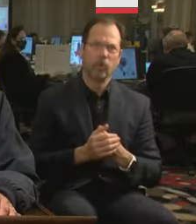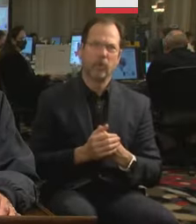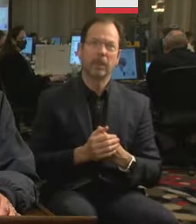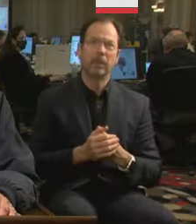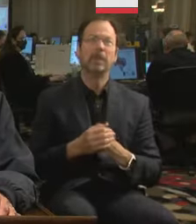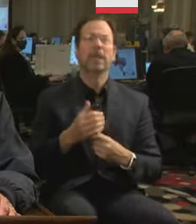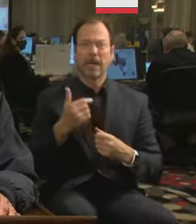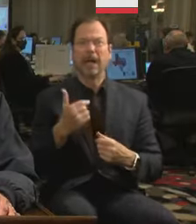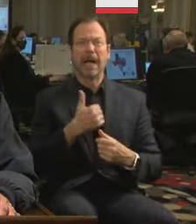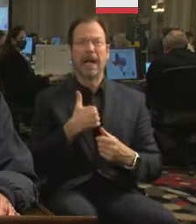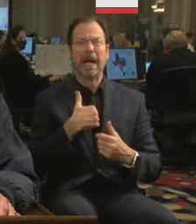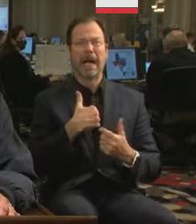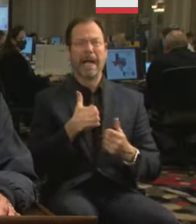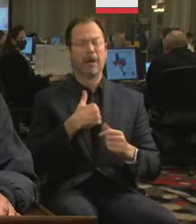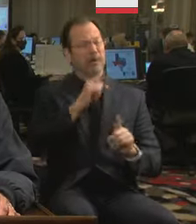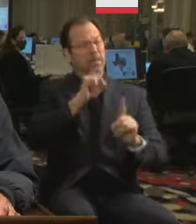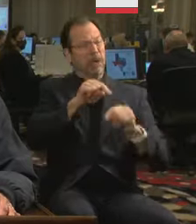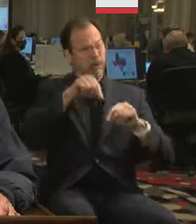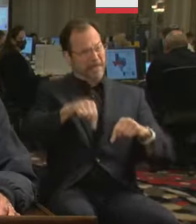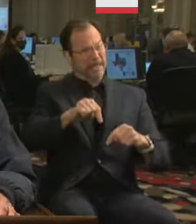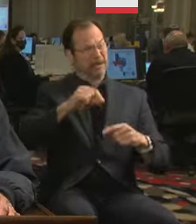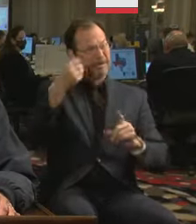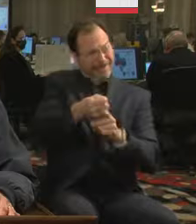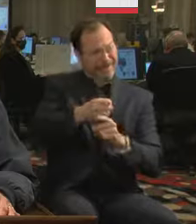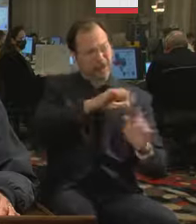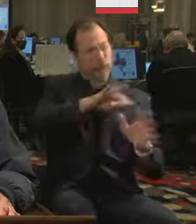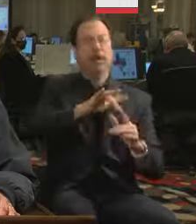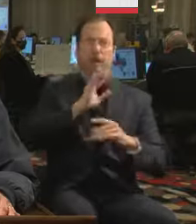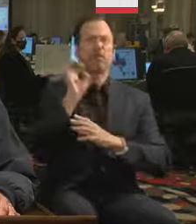responding to this storm an emergency item this legislative session.